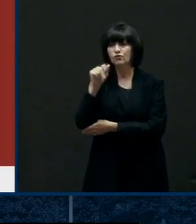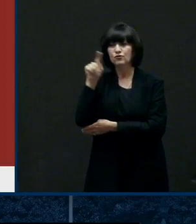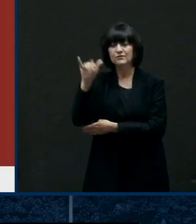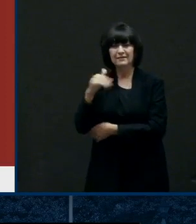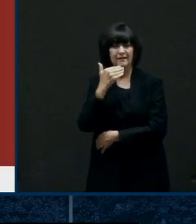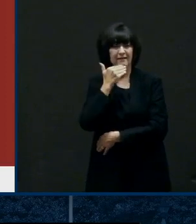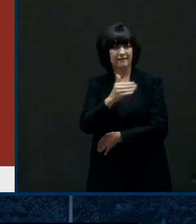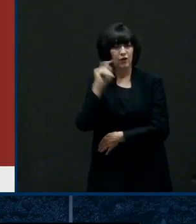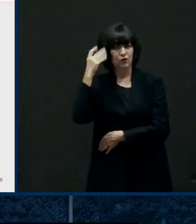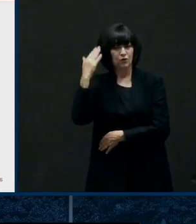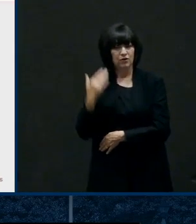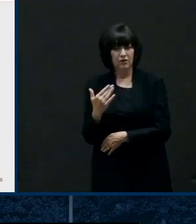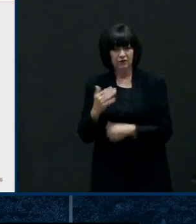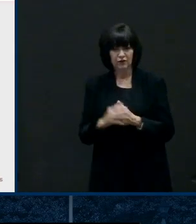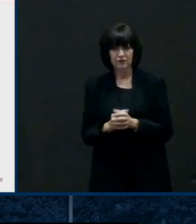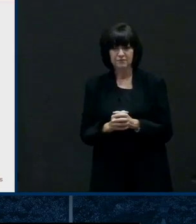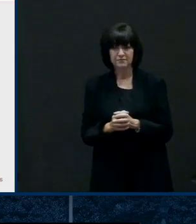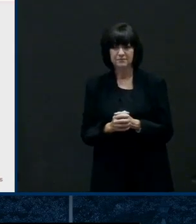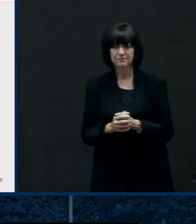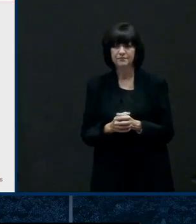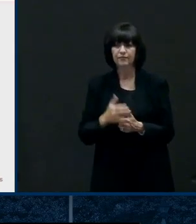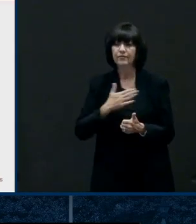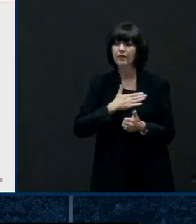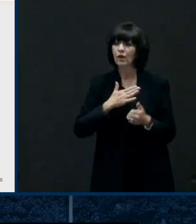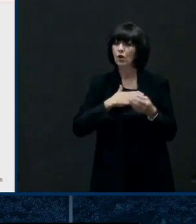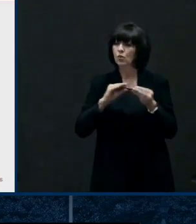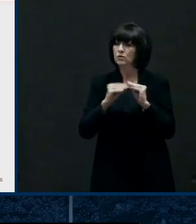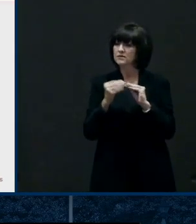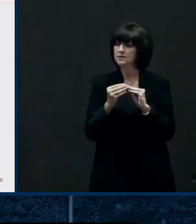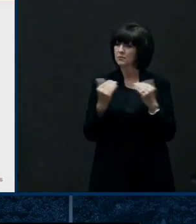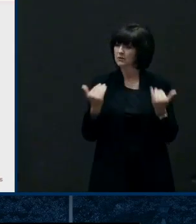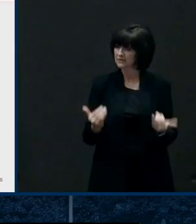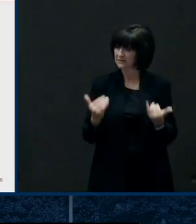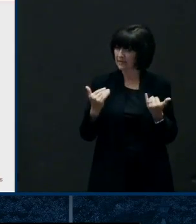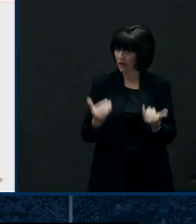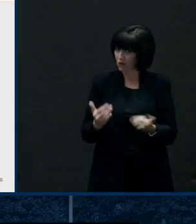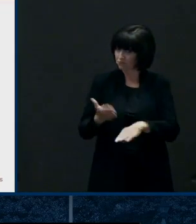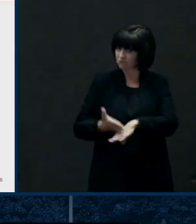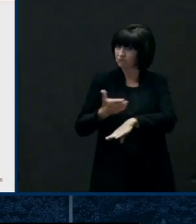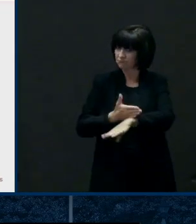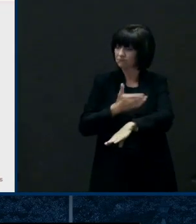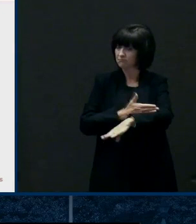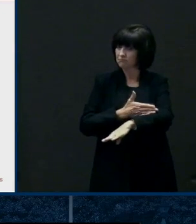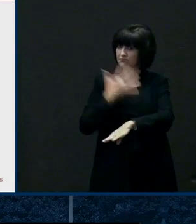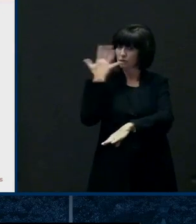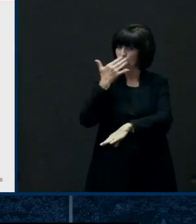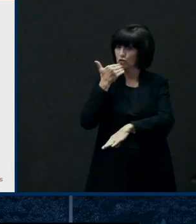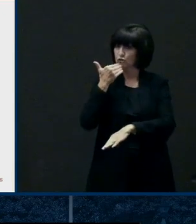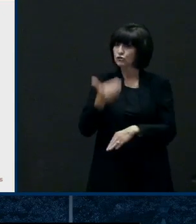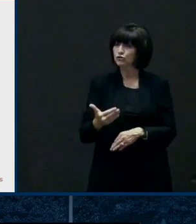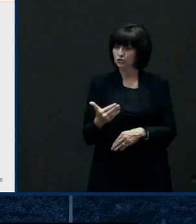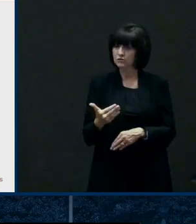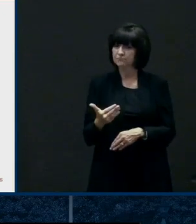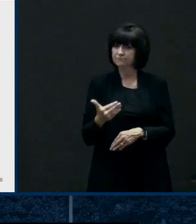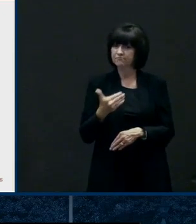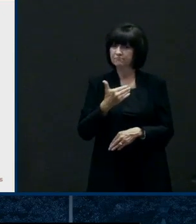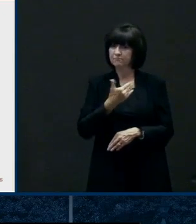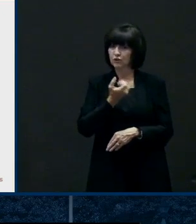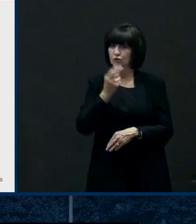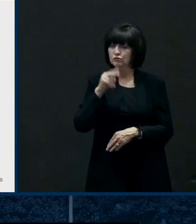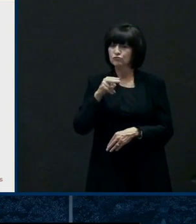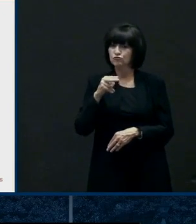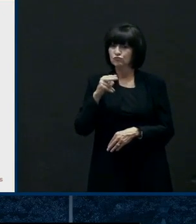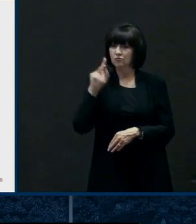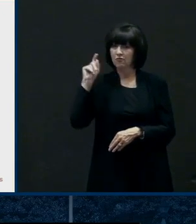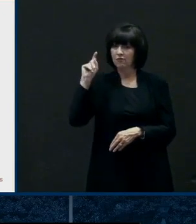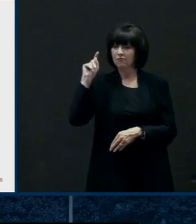our numbers are looking pretty good as as governor carney just said of course